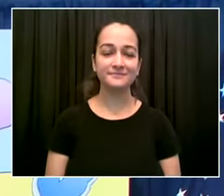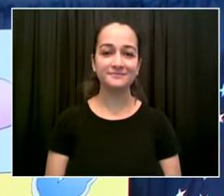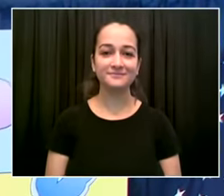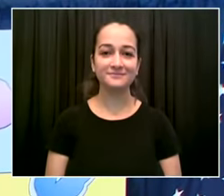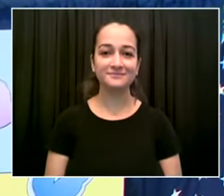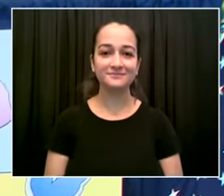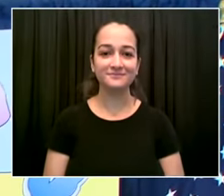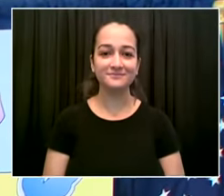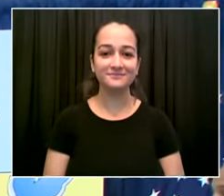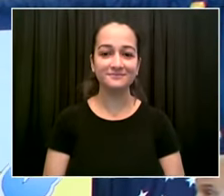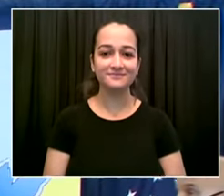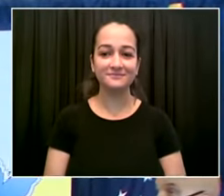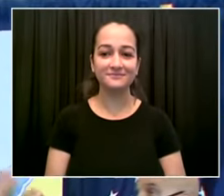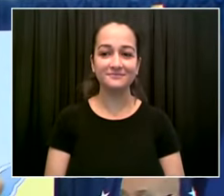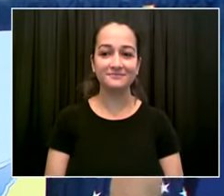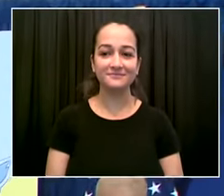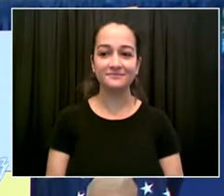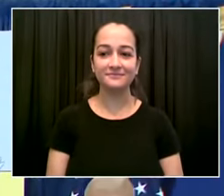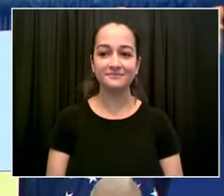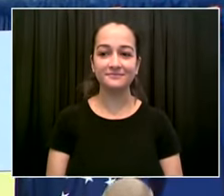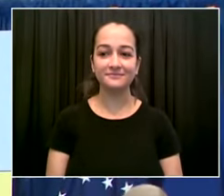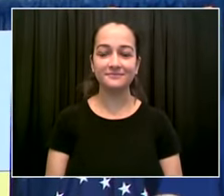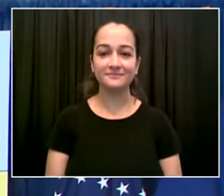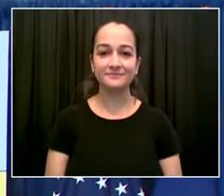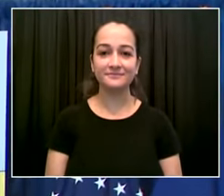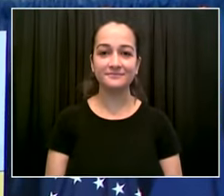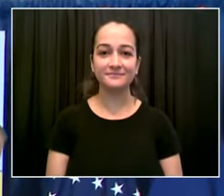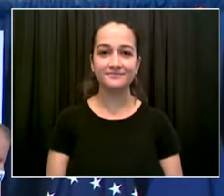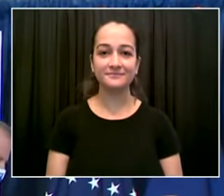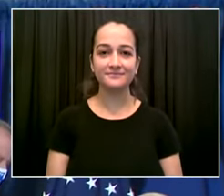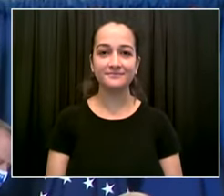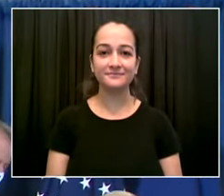you you